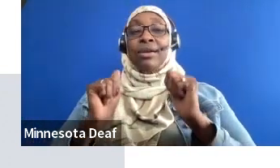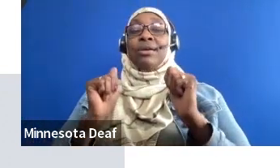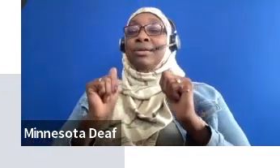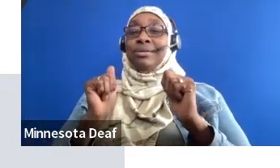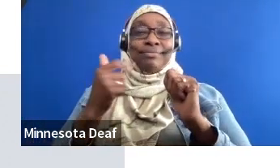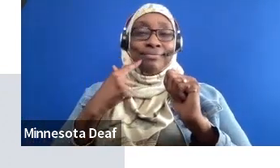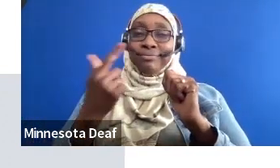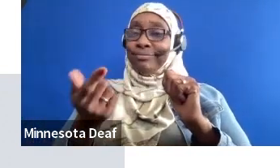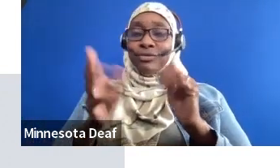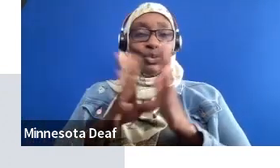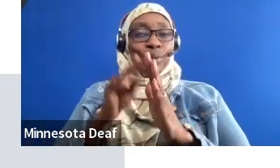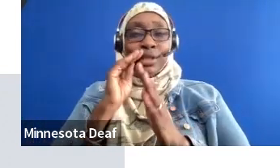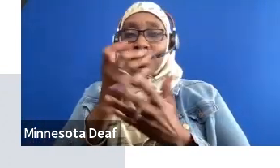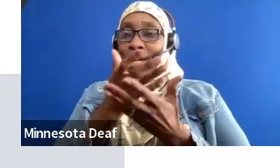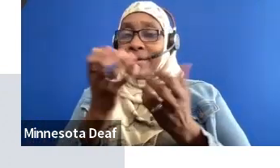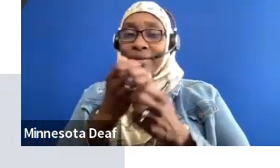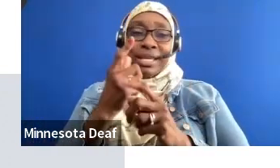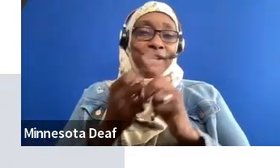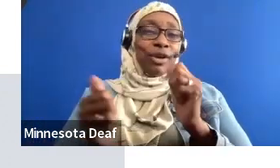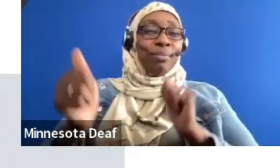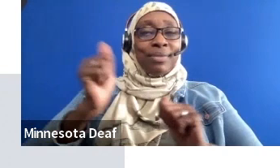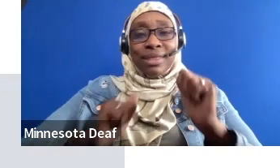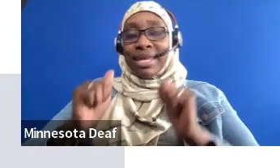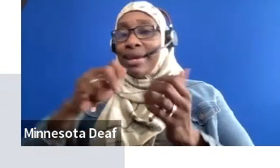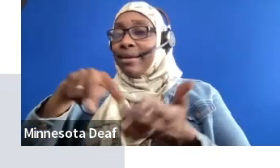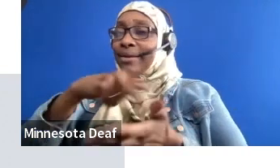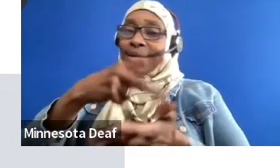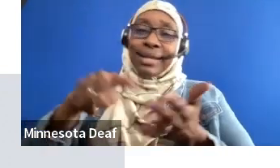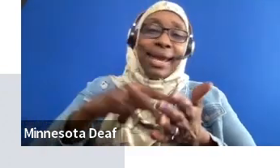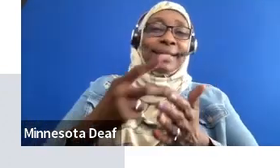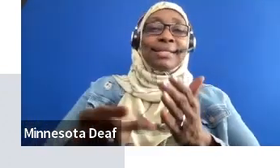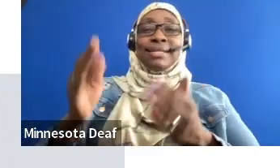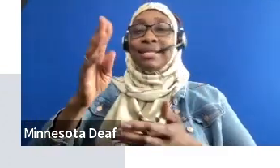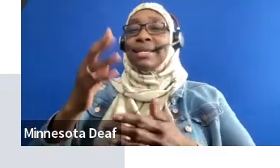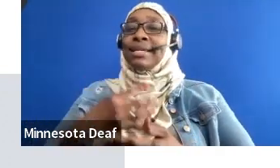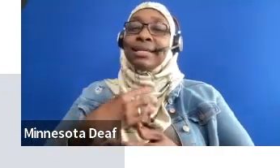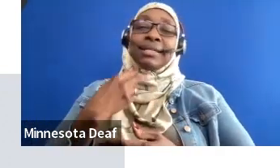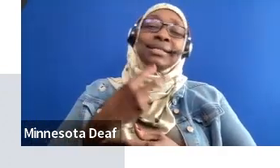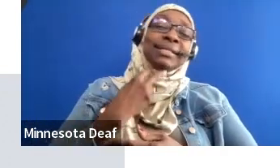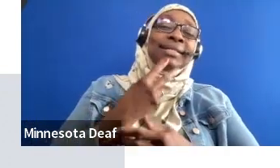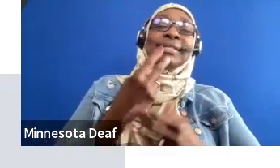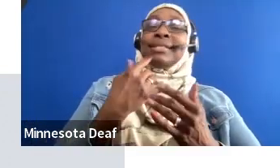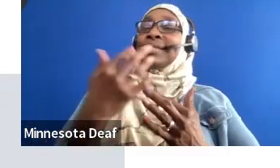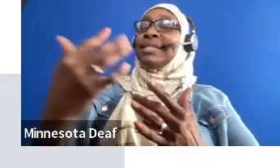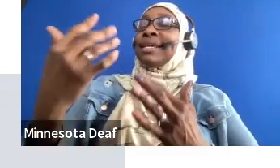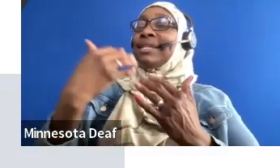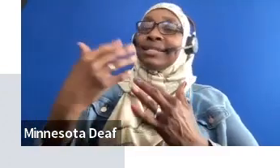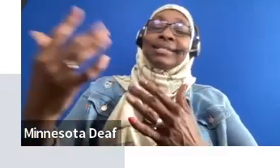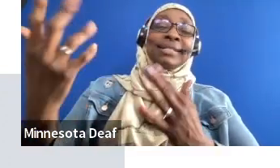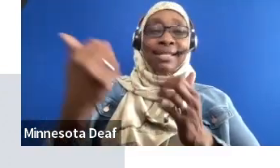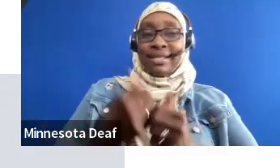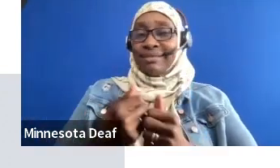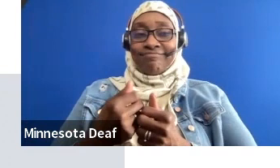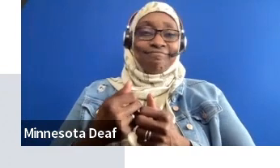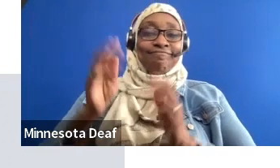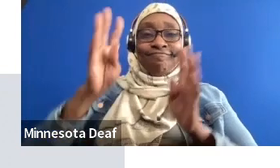theater, dancing, singing, craftmaking, improv. It's super cool. It's super fun. We serve all youth ages 14 and